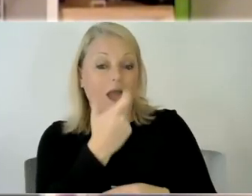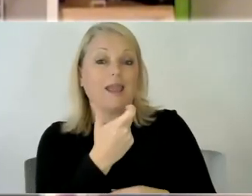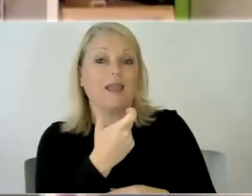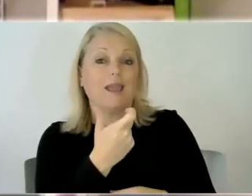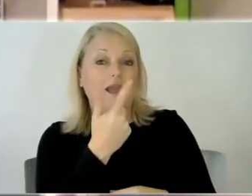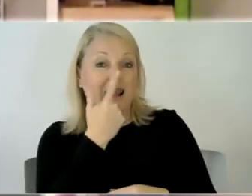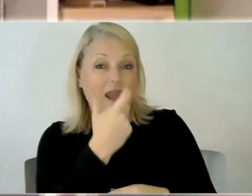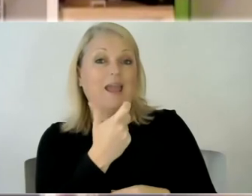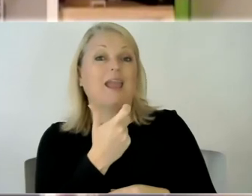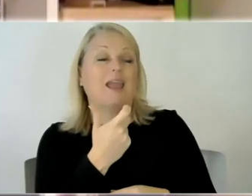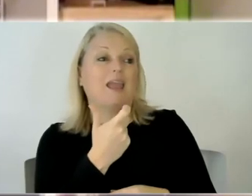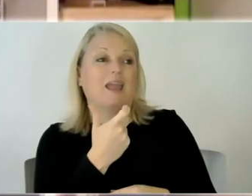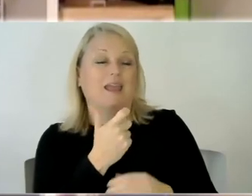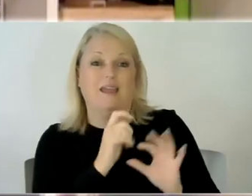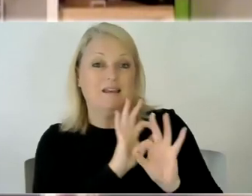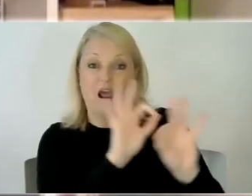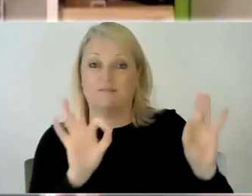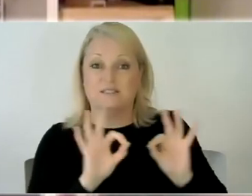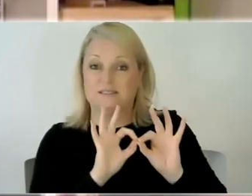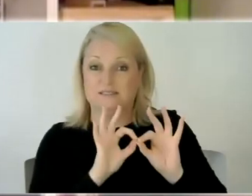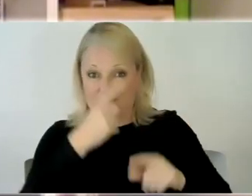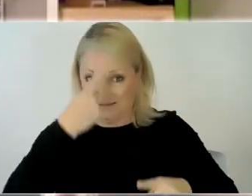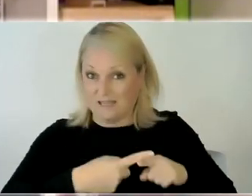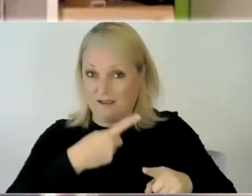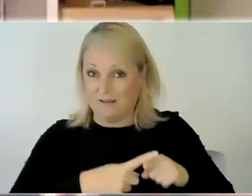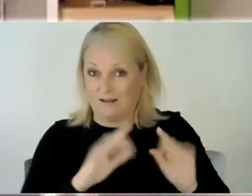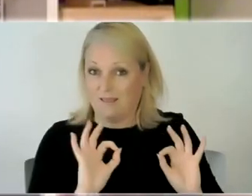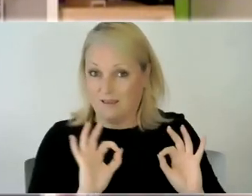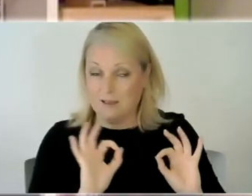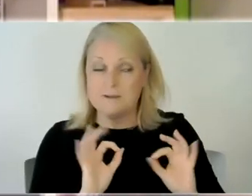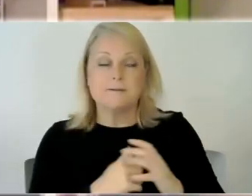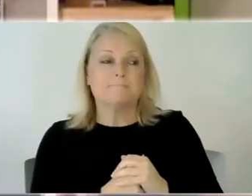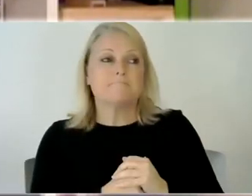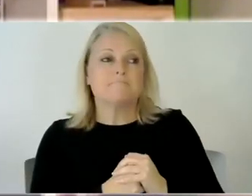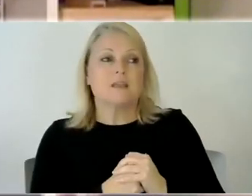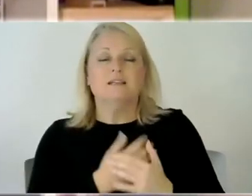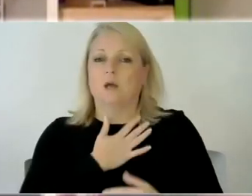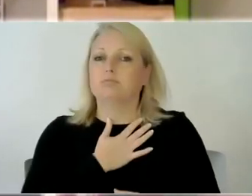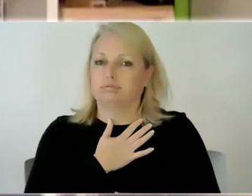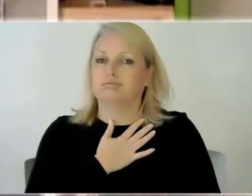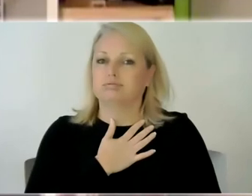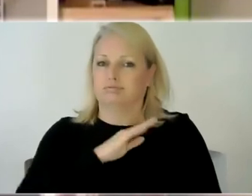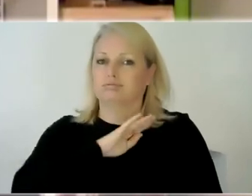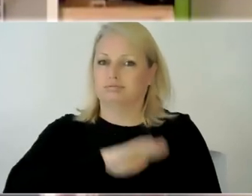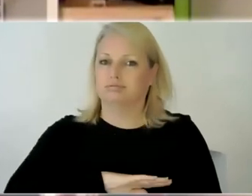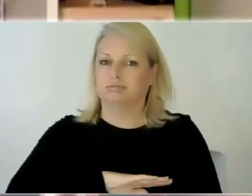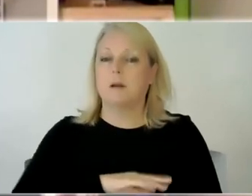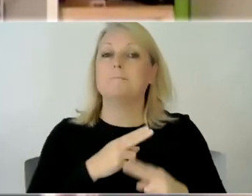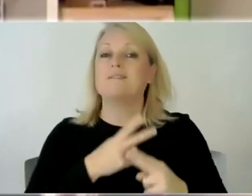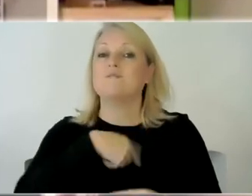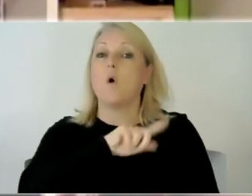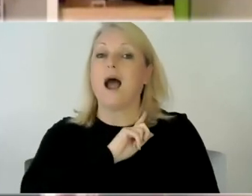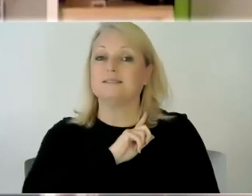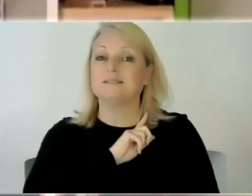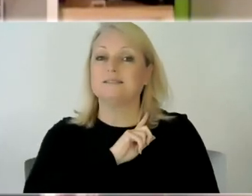got sick or none of us have got sick um and so we escaped in that sense but for us like